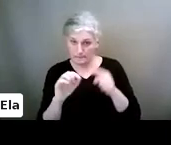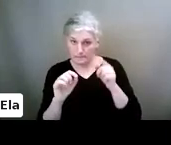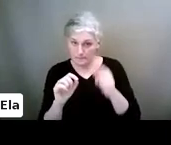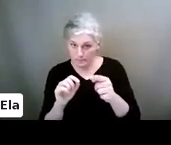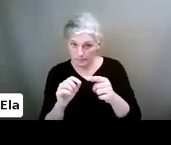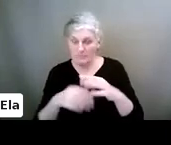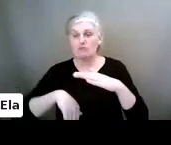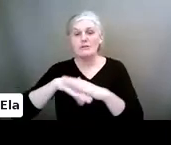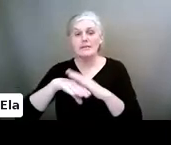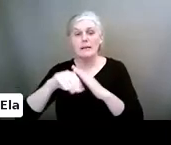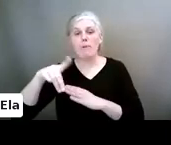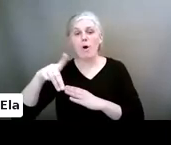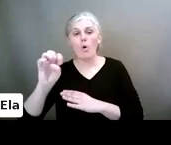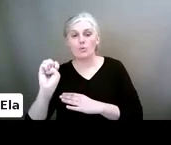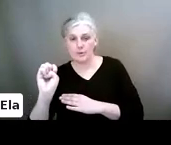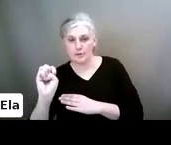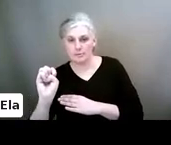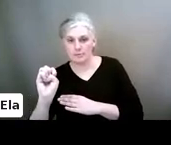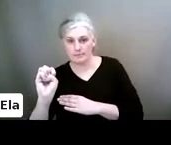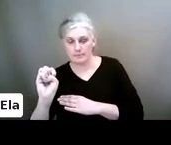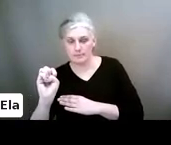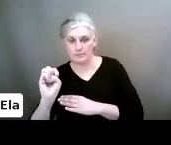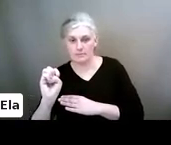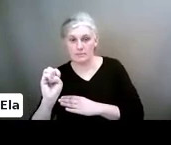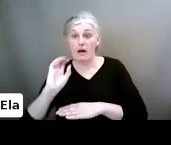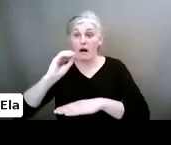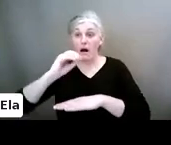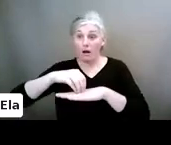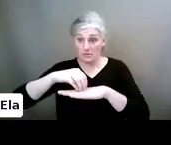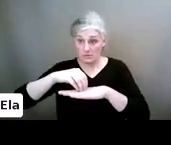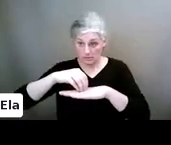Restricted mode. Turn it on.